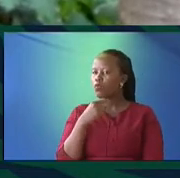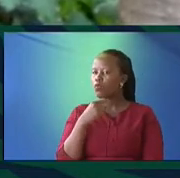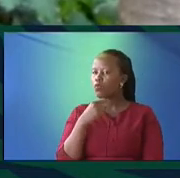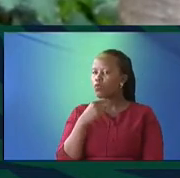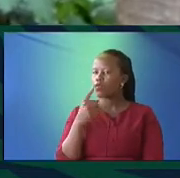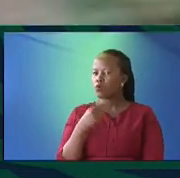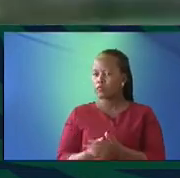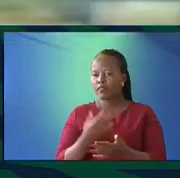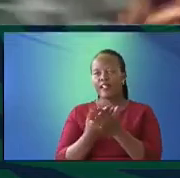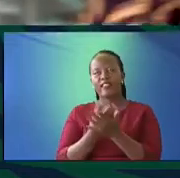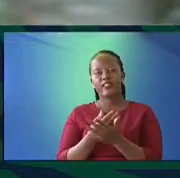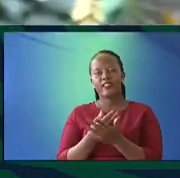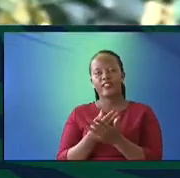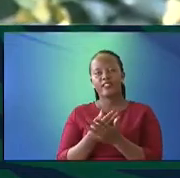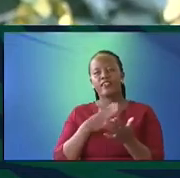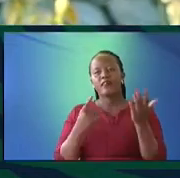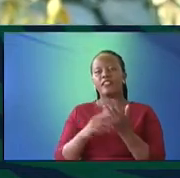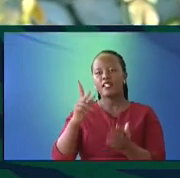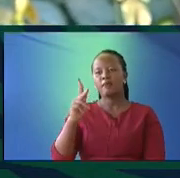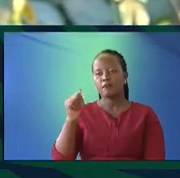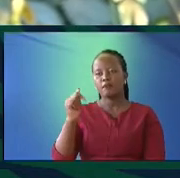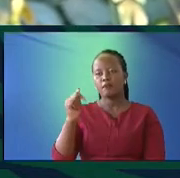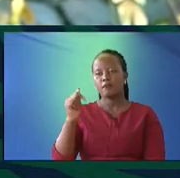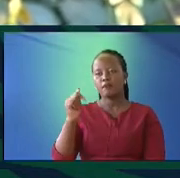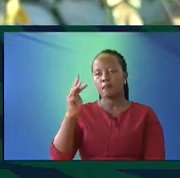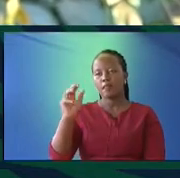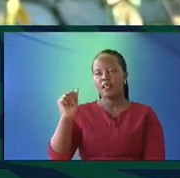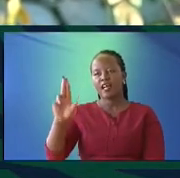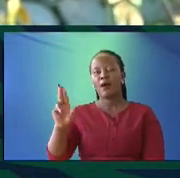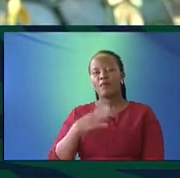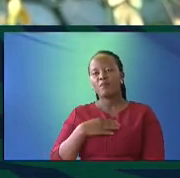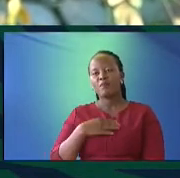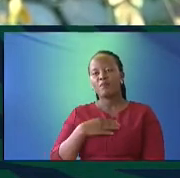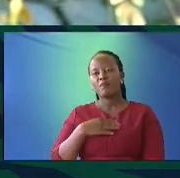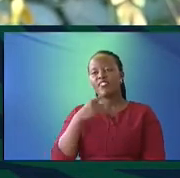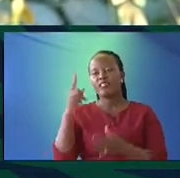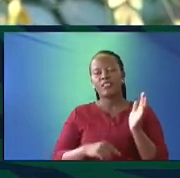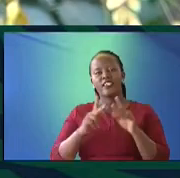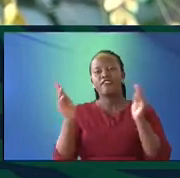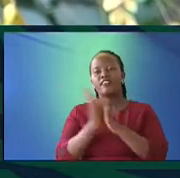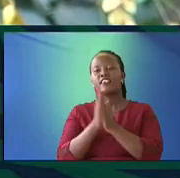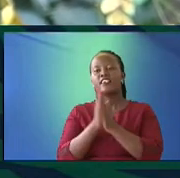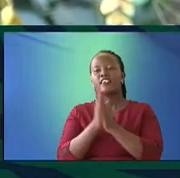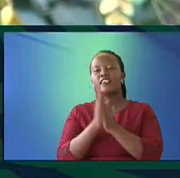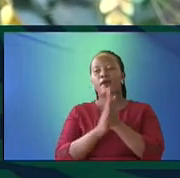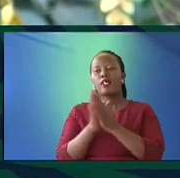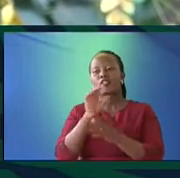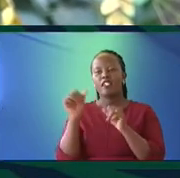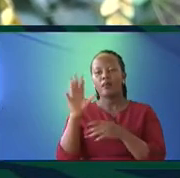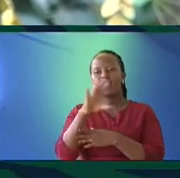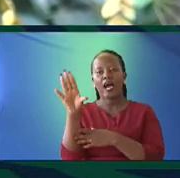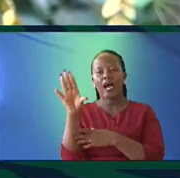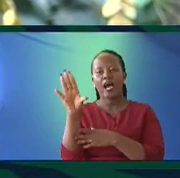Well, thank you very much. I'm Ki-Arie Kamau. And I would say that I'm very passionate about African